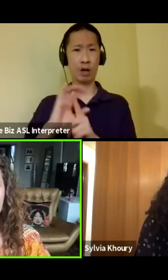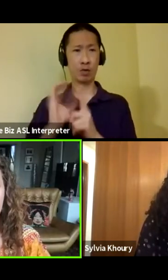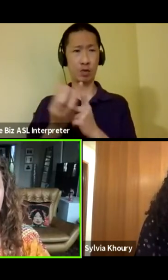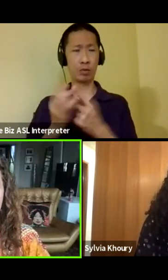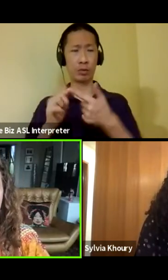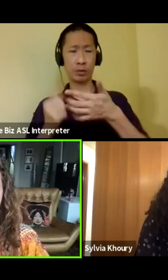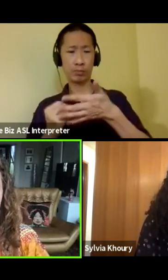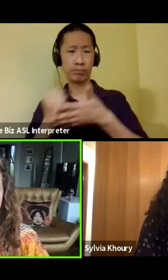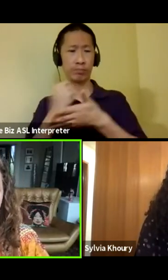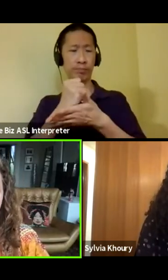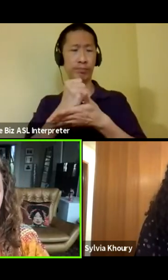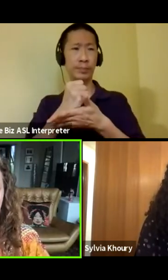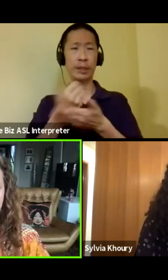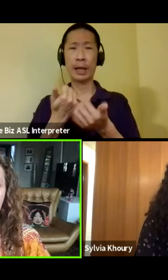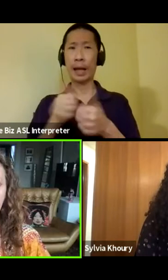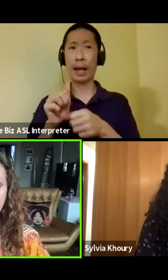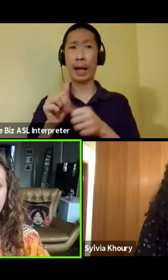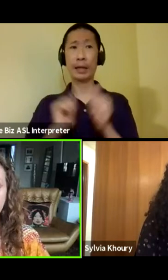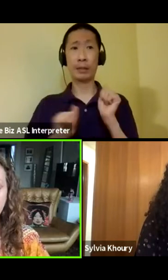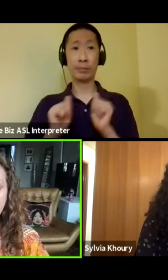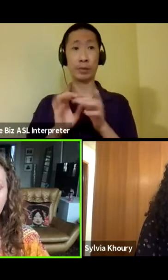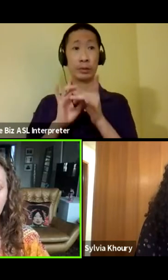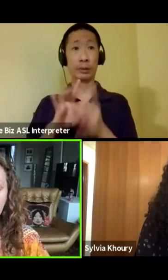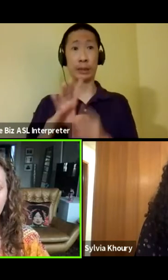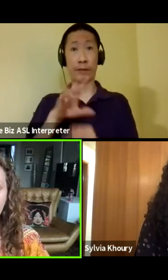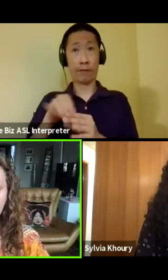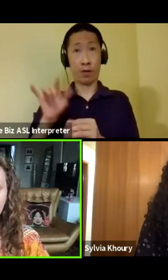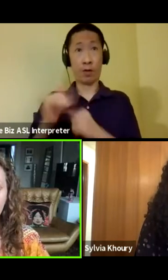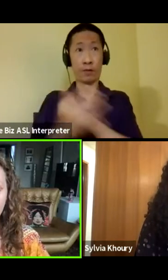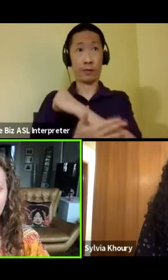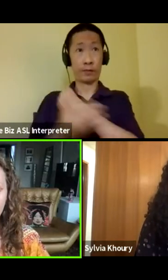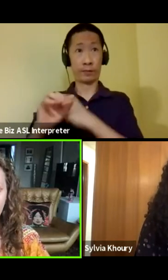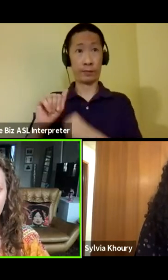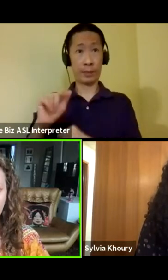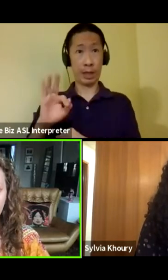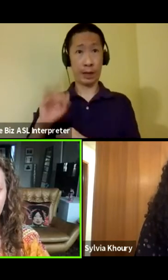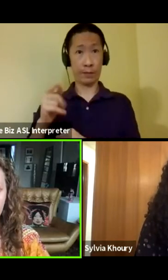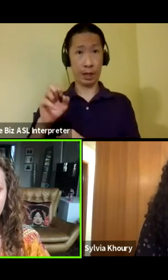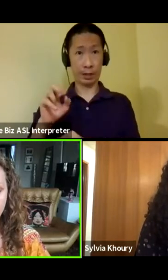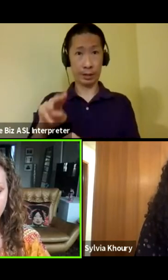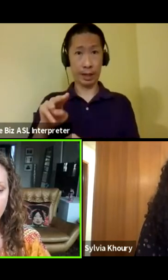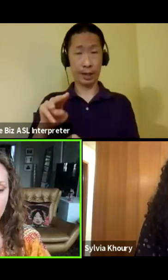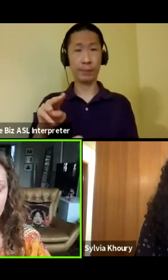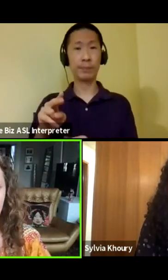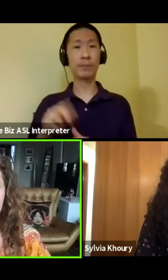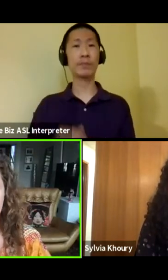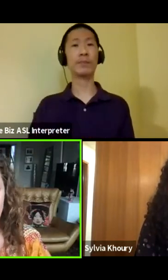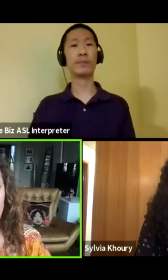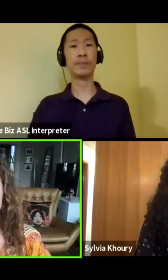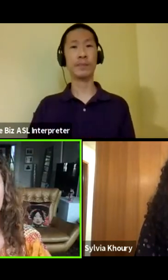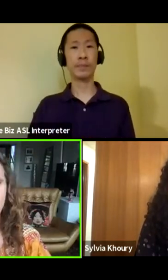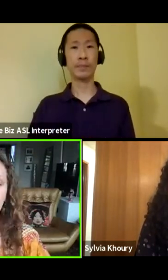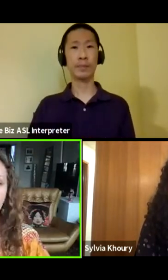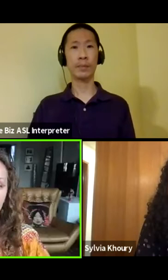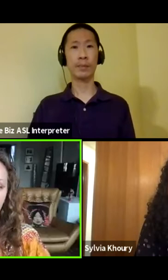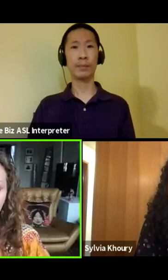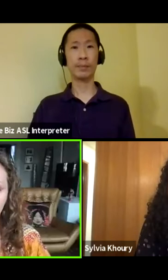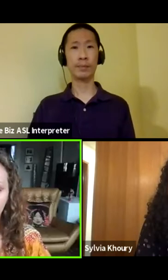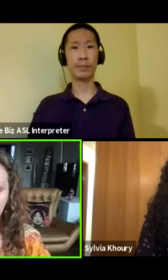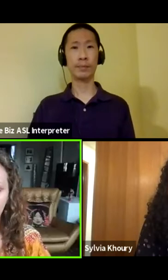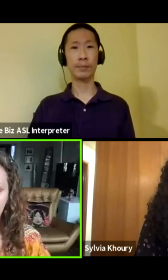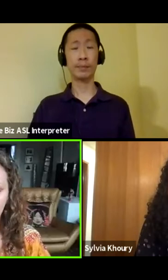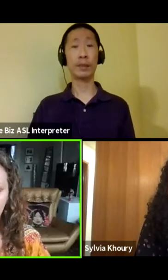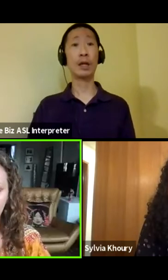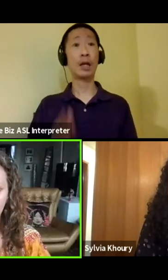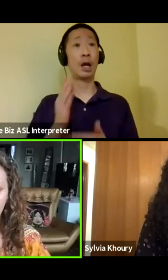production that involves Afghanistan. So what I do as part of